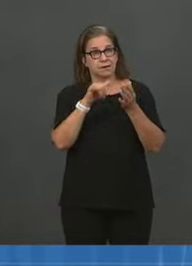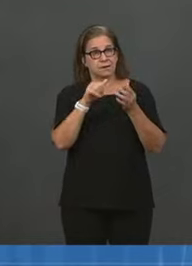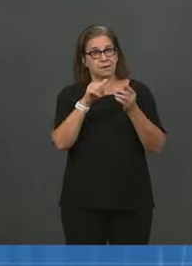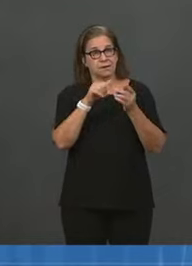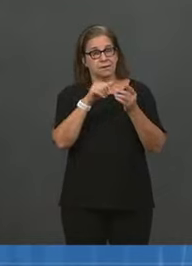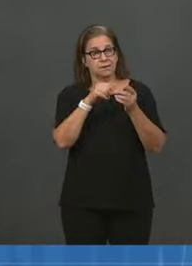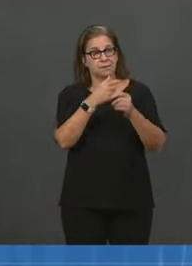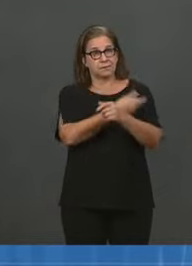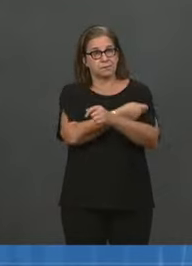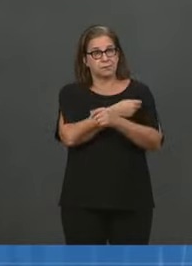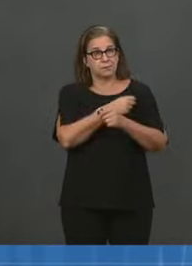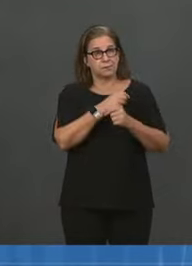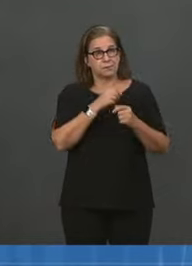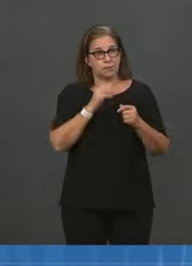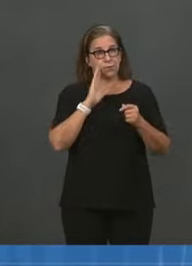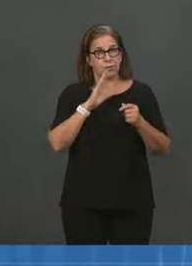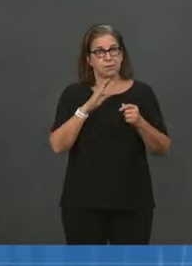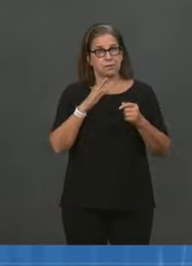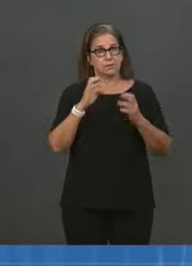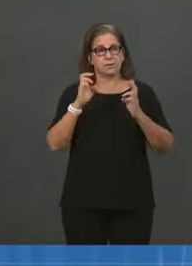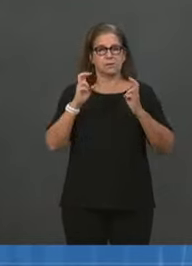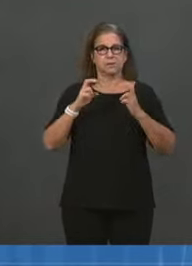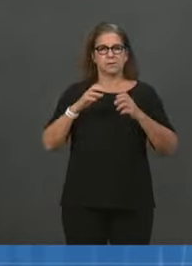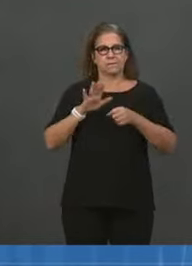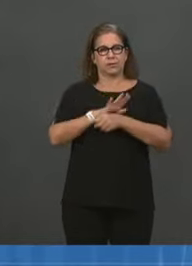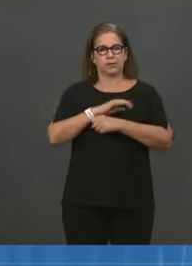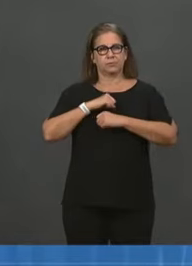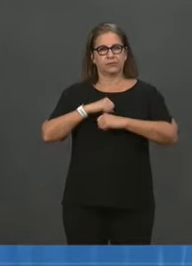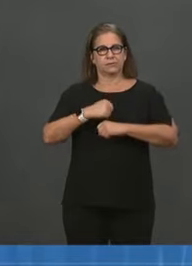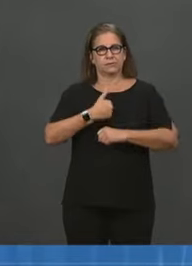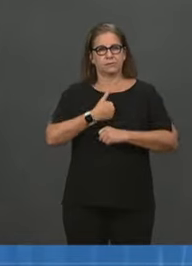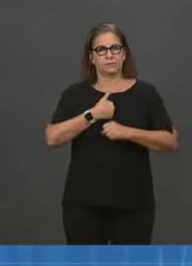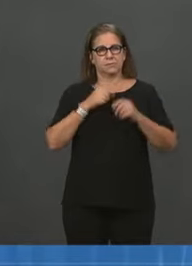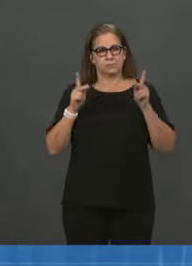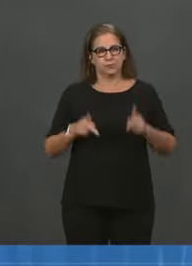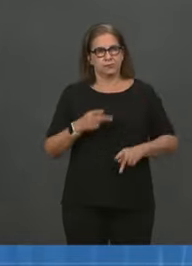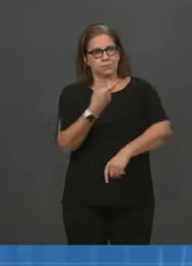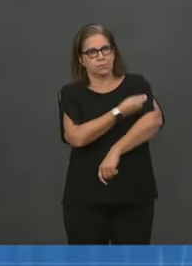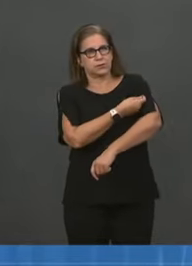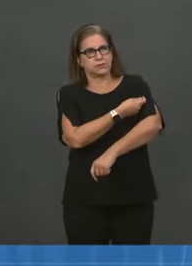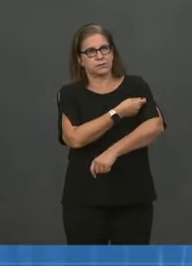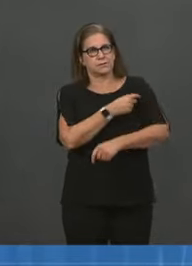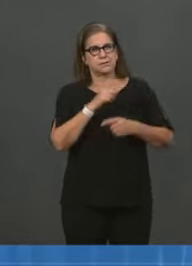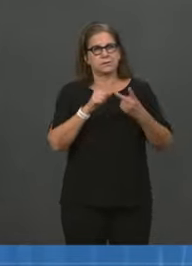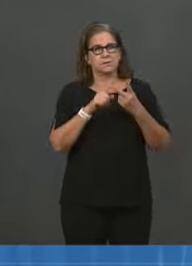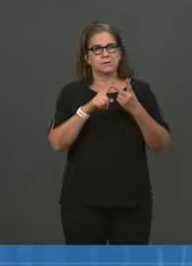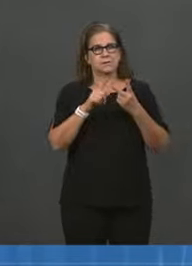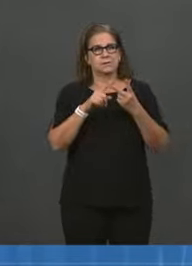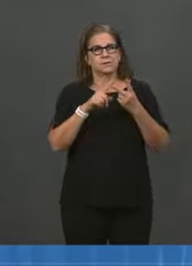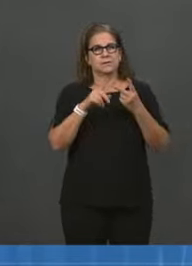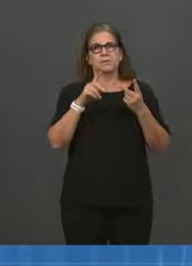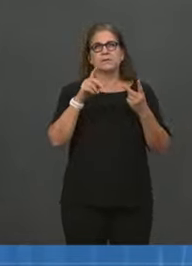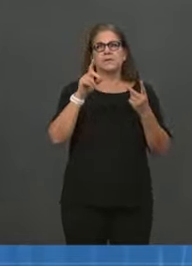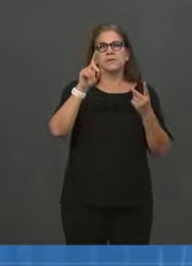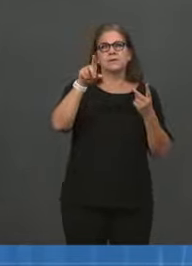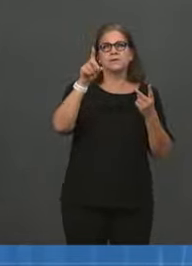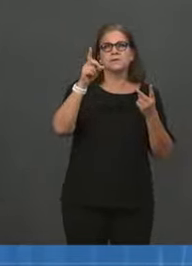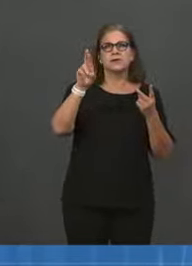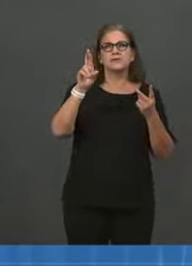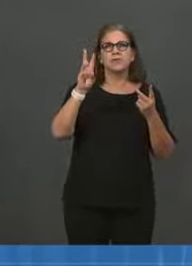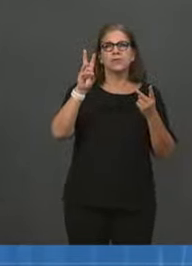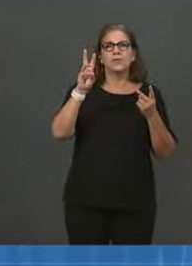boosted individuals? And then maybe for Dr. Wentz here and Jeff, is the administration rethinking